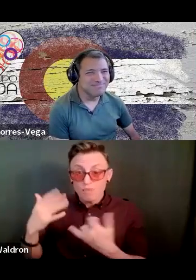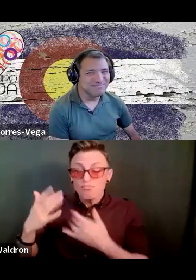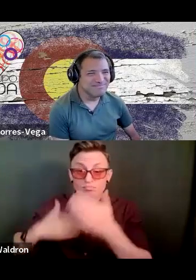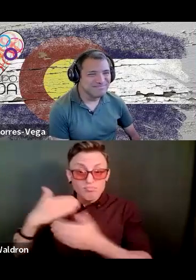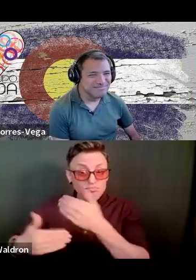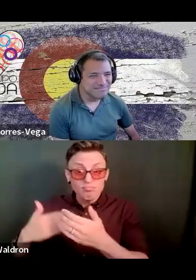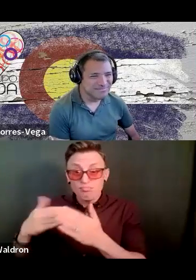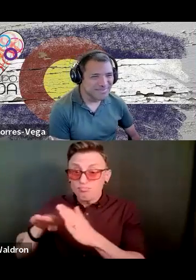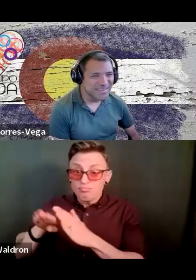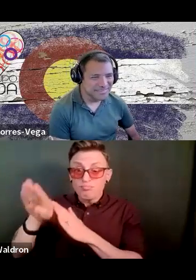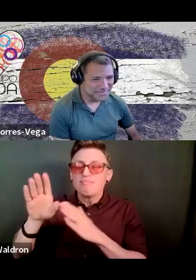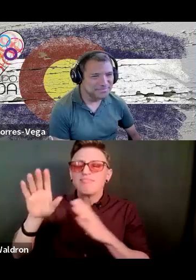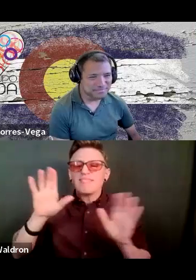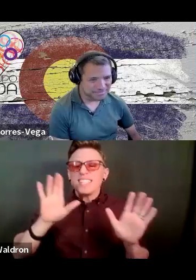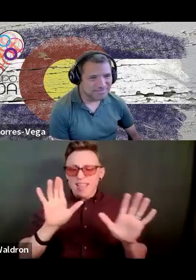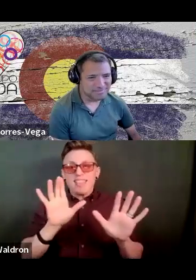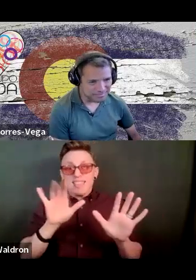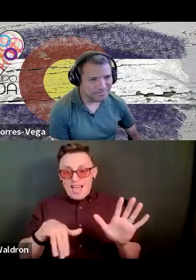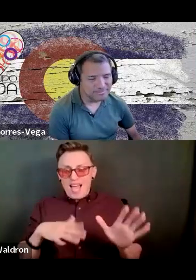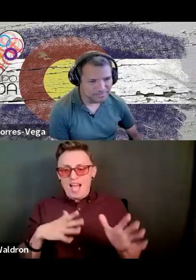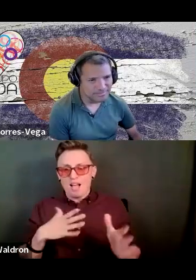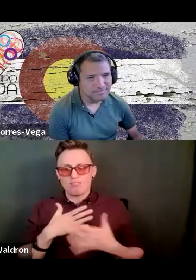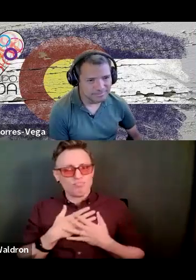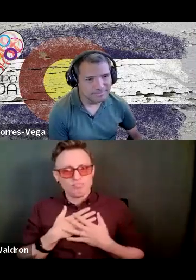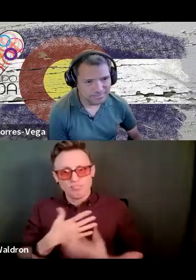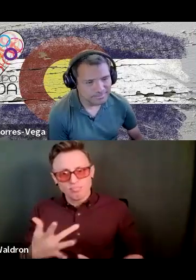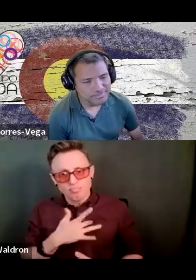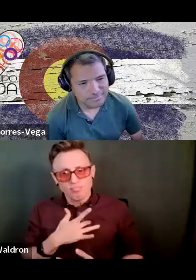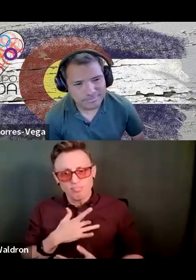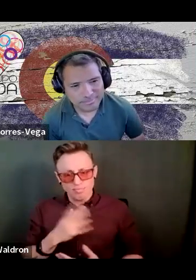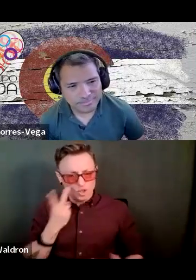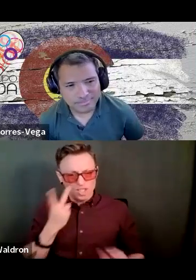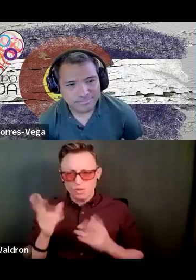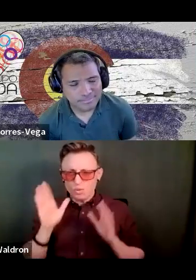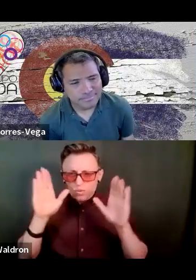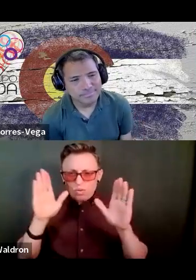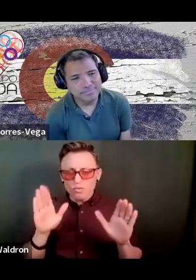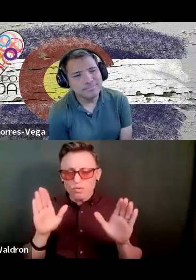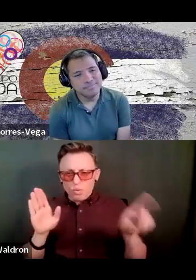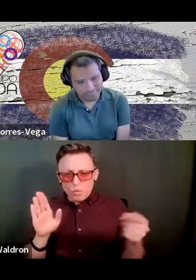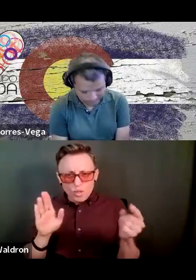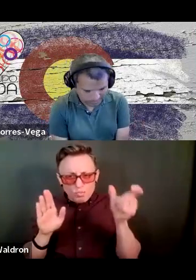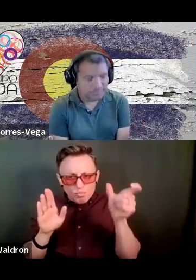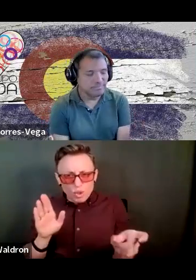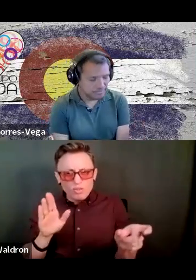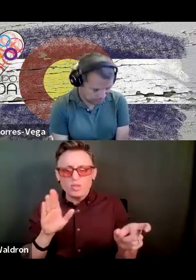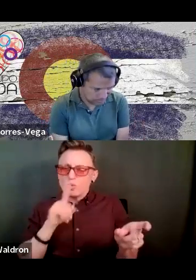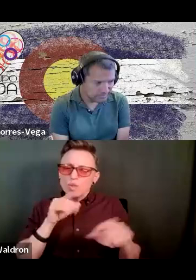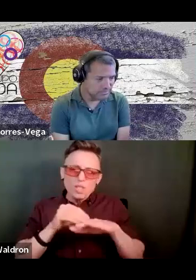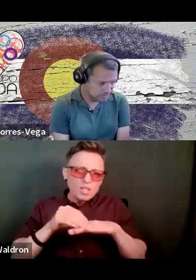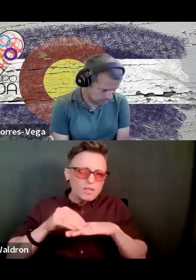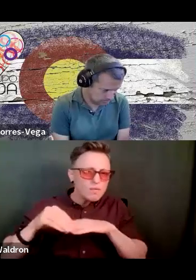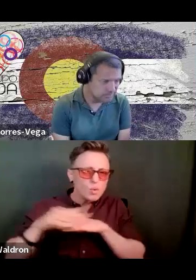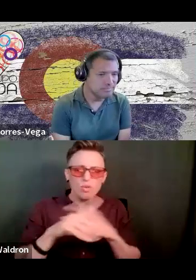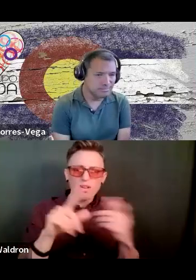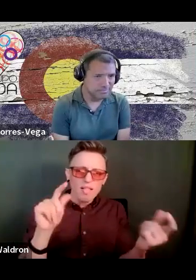me is seeing those great things. You know, one person can make a difference. Sometimes we don't think